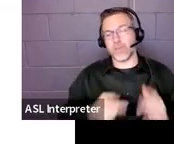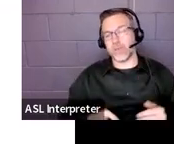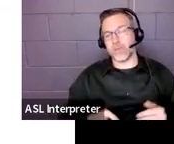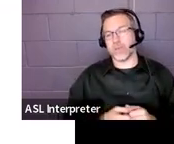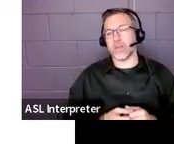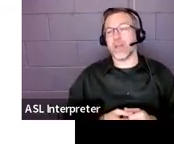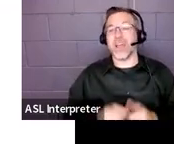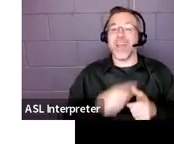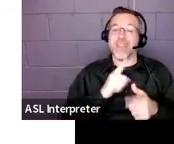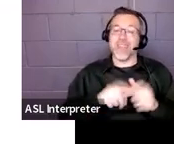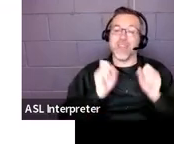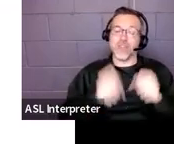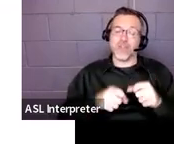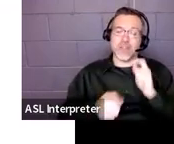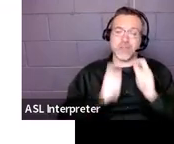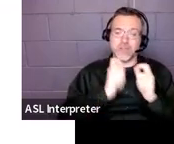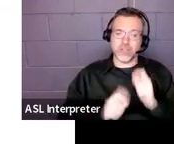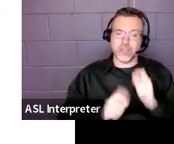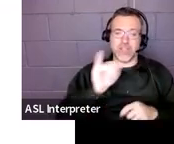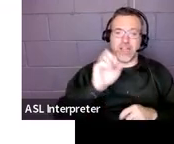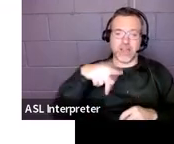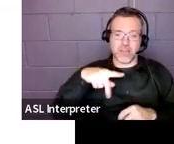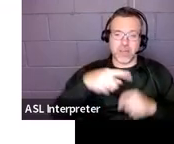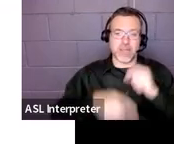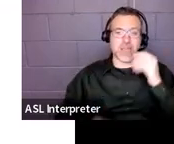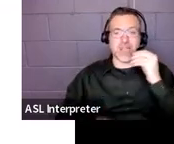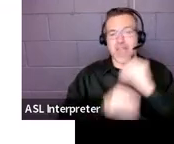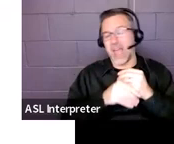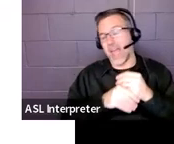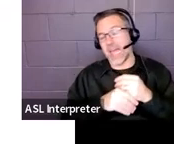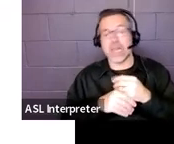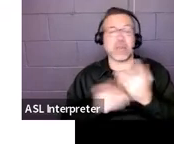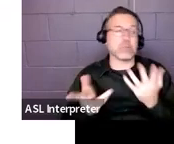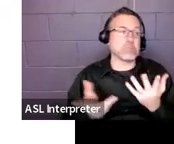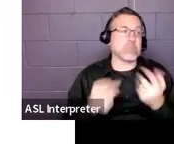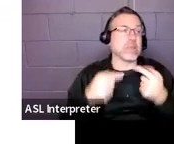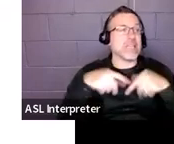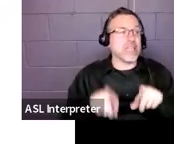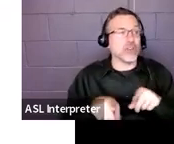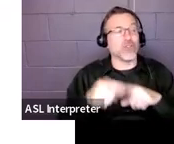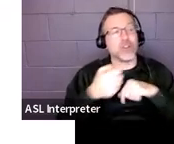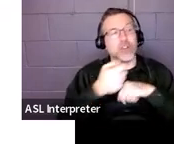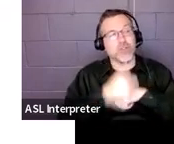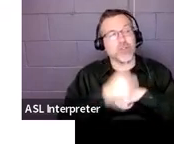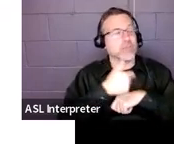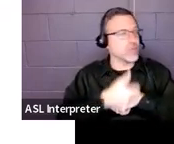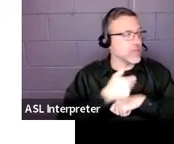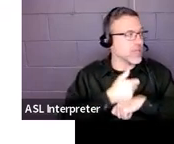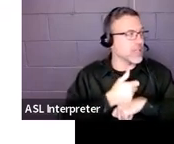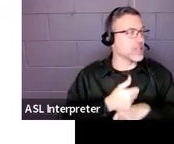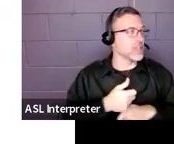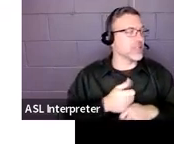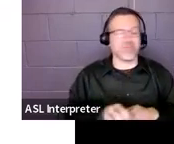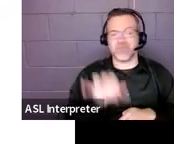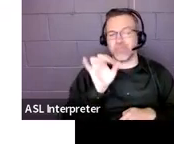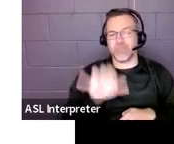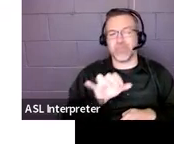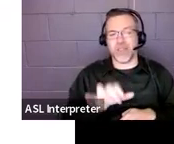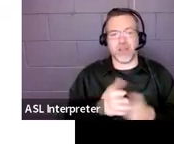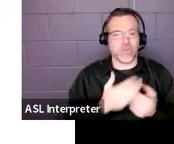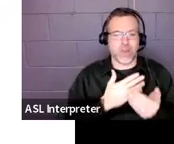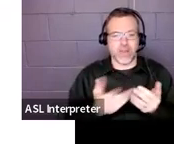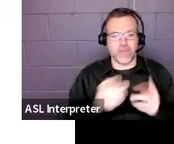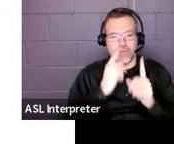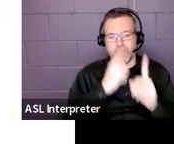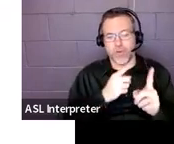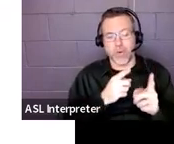amend the IEP and add, you know, during transportation or, you know, that type of a thing to the goal and then